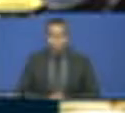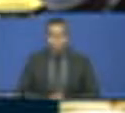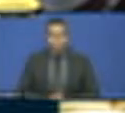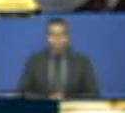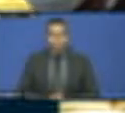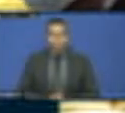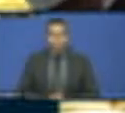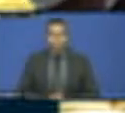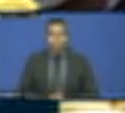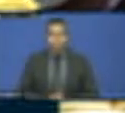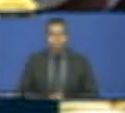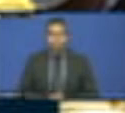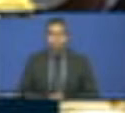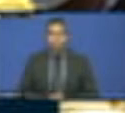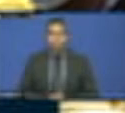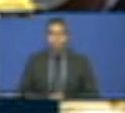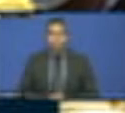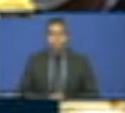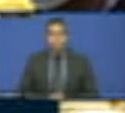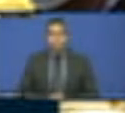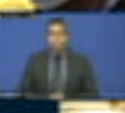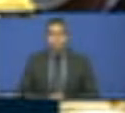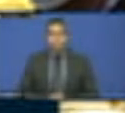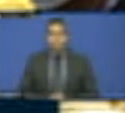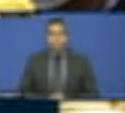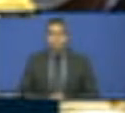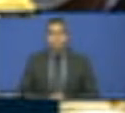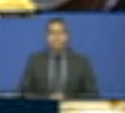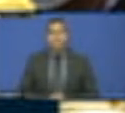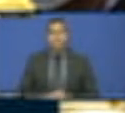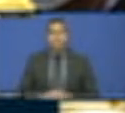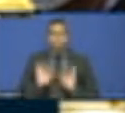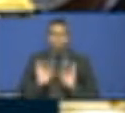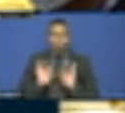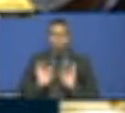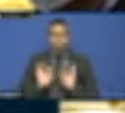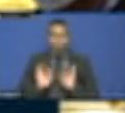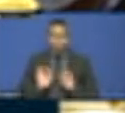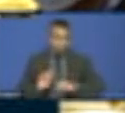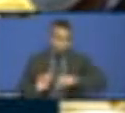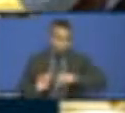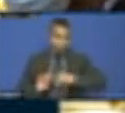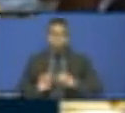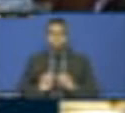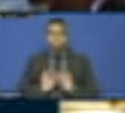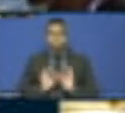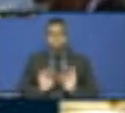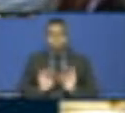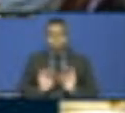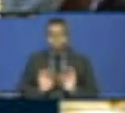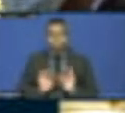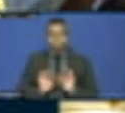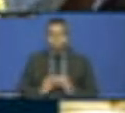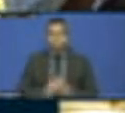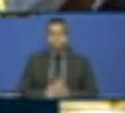All right. Good afternoon, Your Excellencies, all the members here. My name is